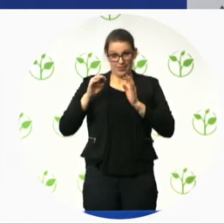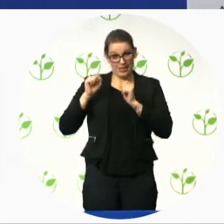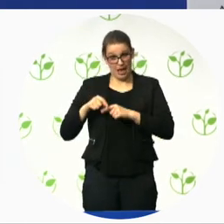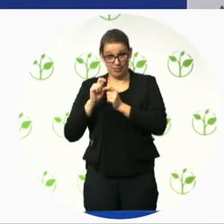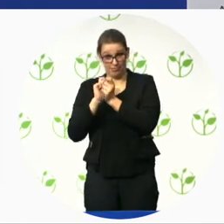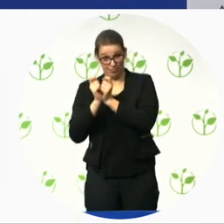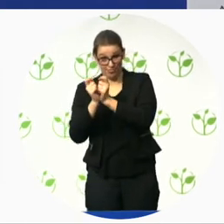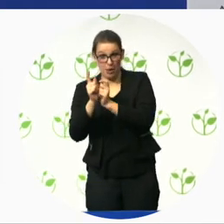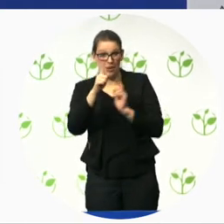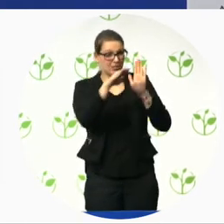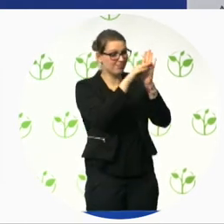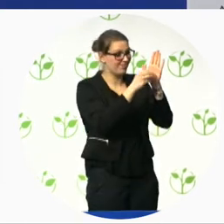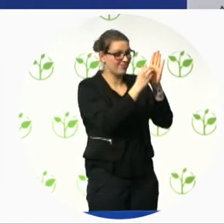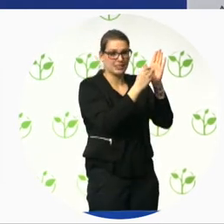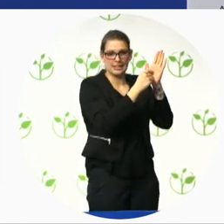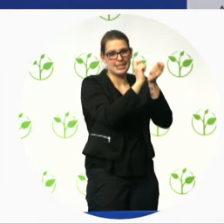every day